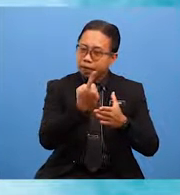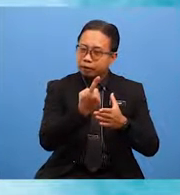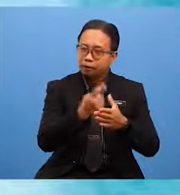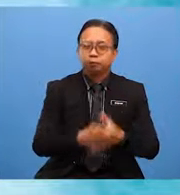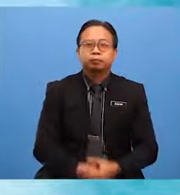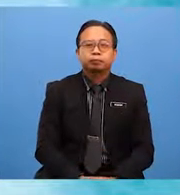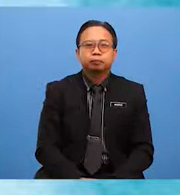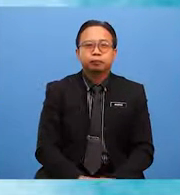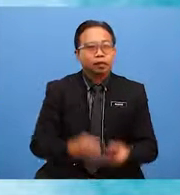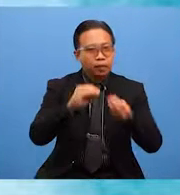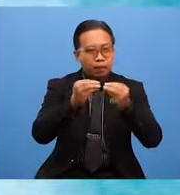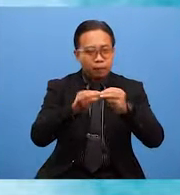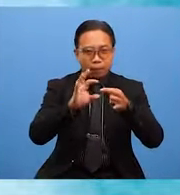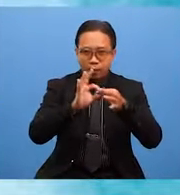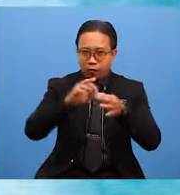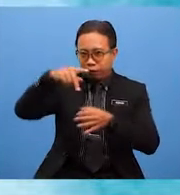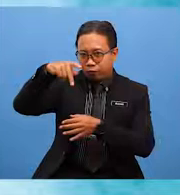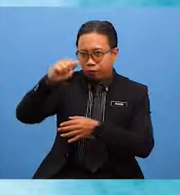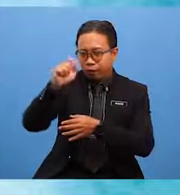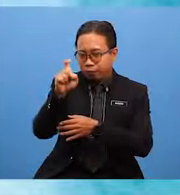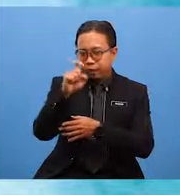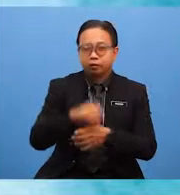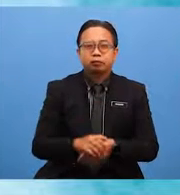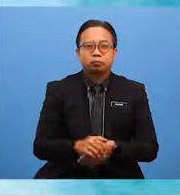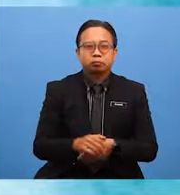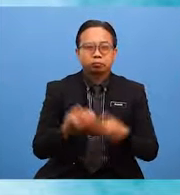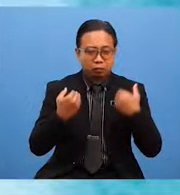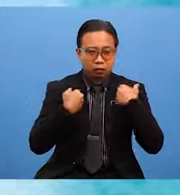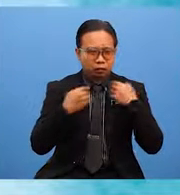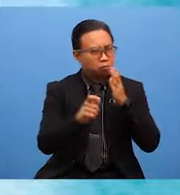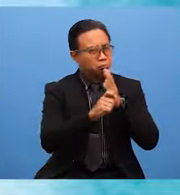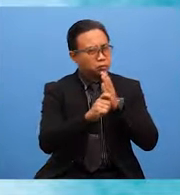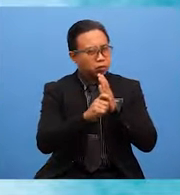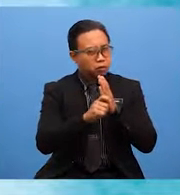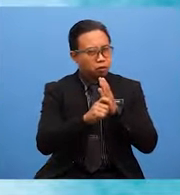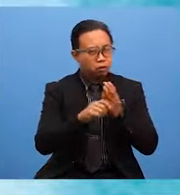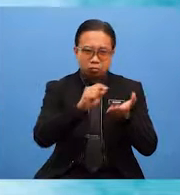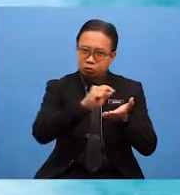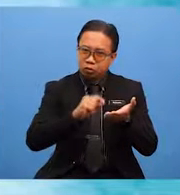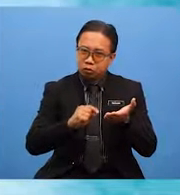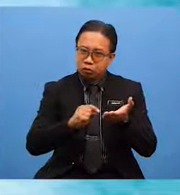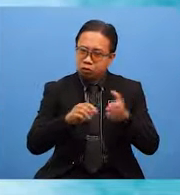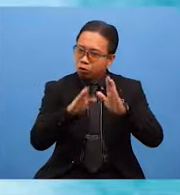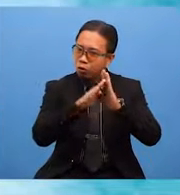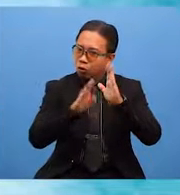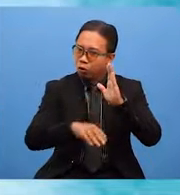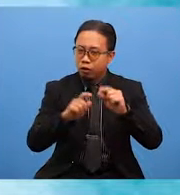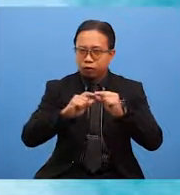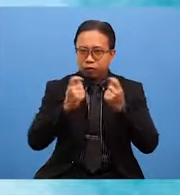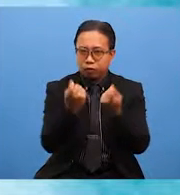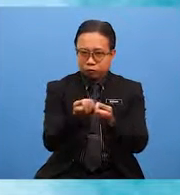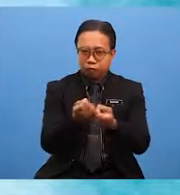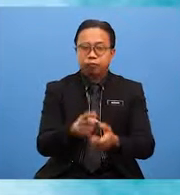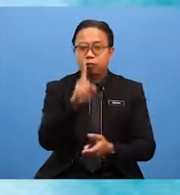Number of bags. 14 additional notes. Lower form. Form 1, 2, 3.